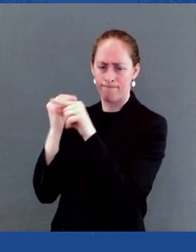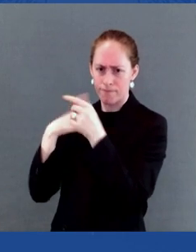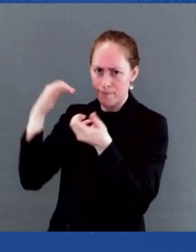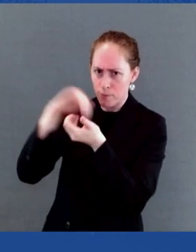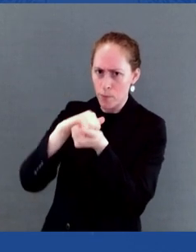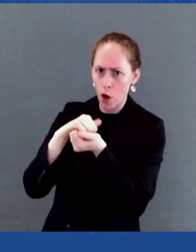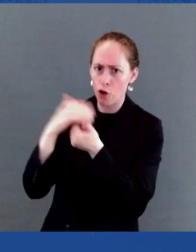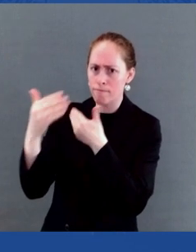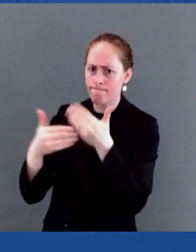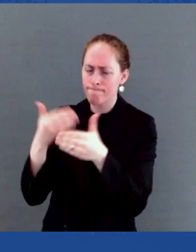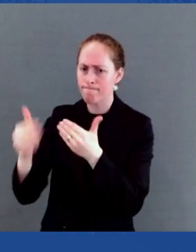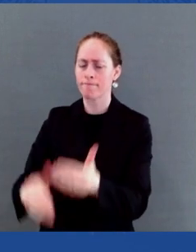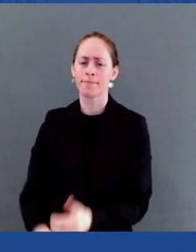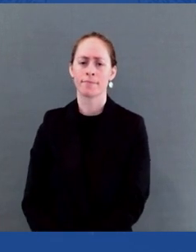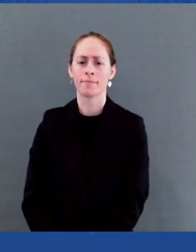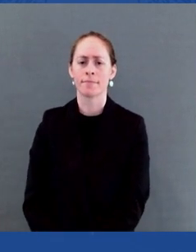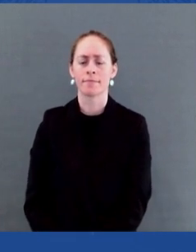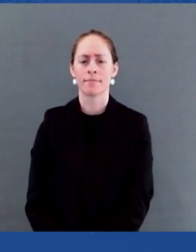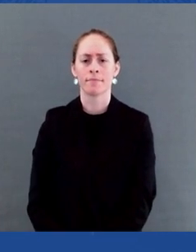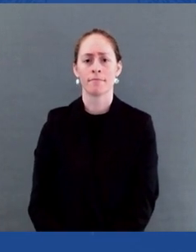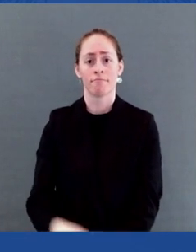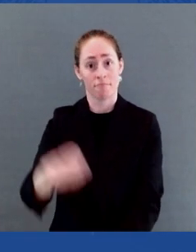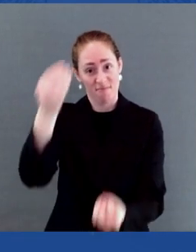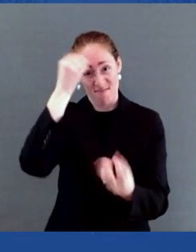Fund's 7th Replenishment Conference.